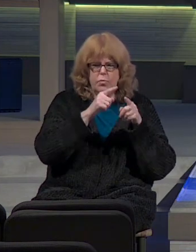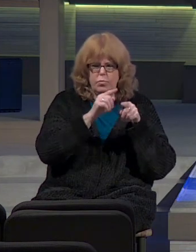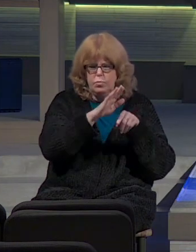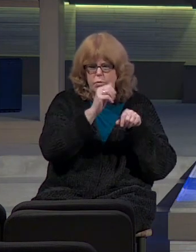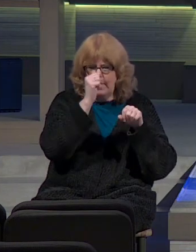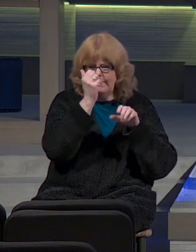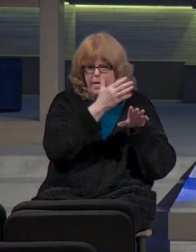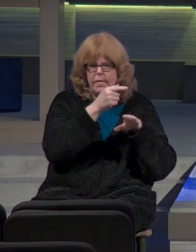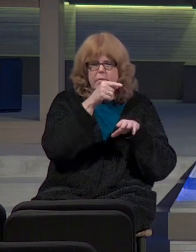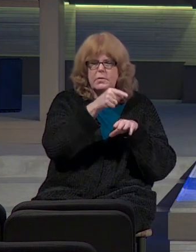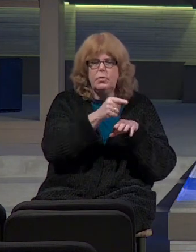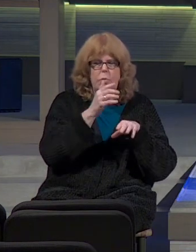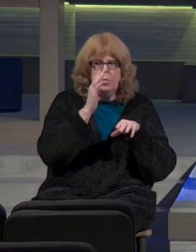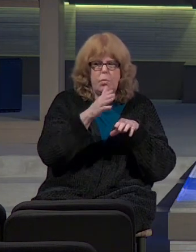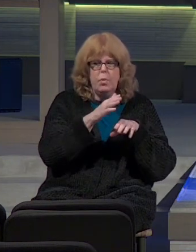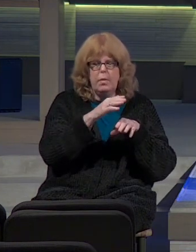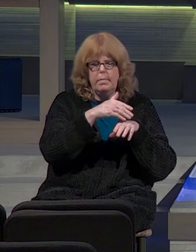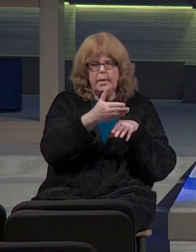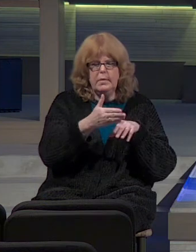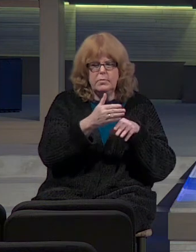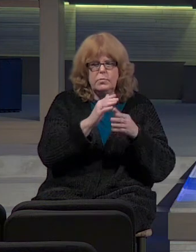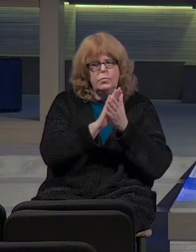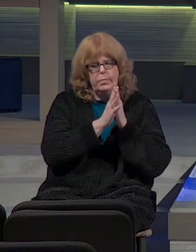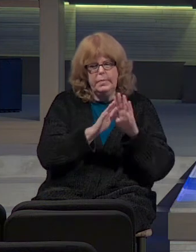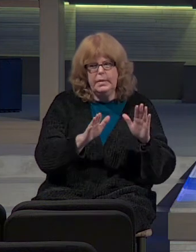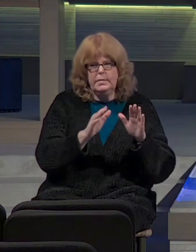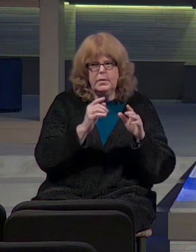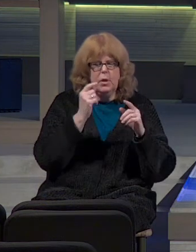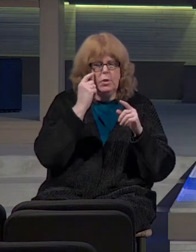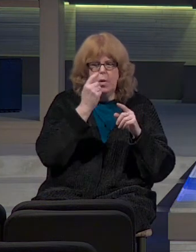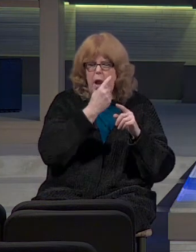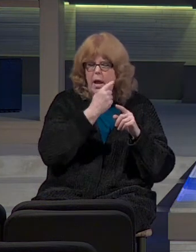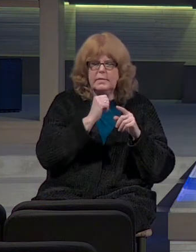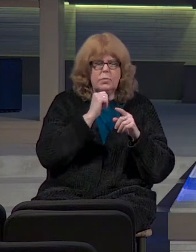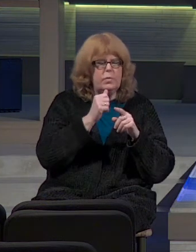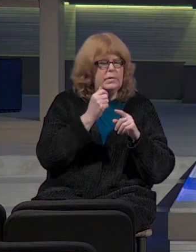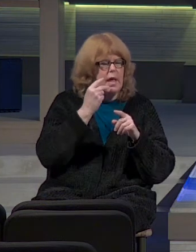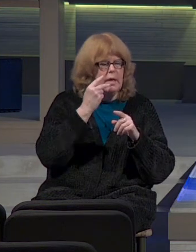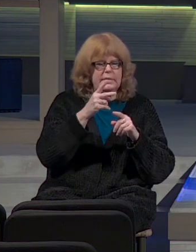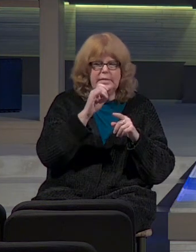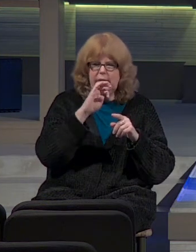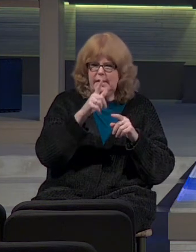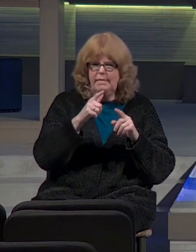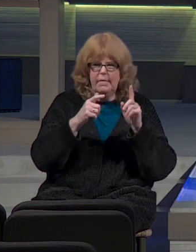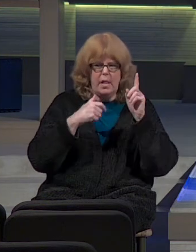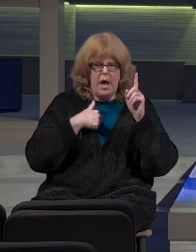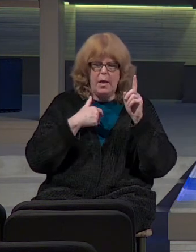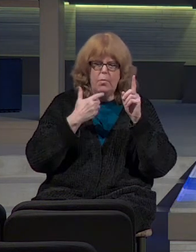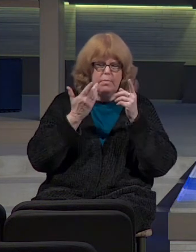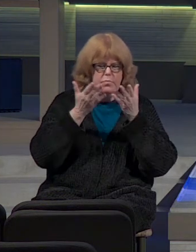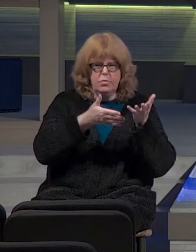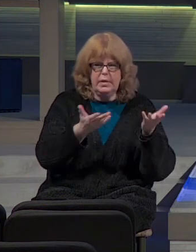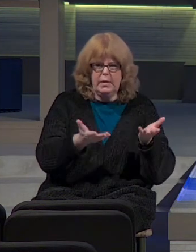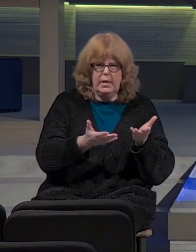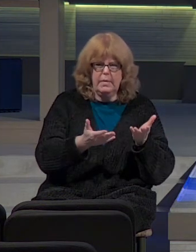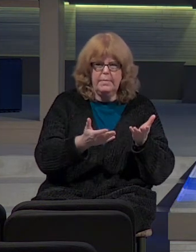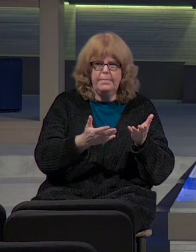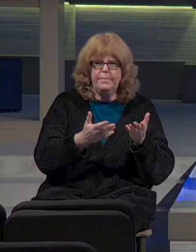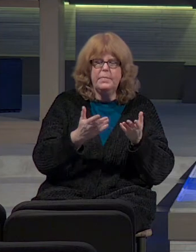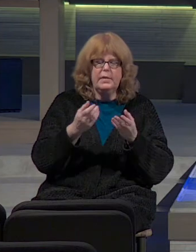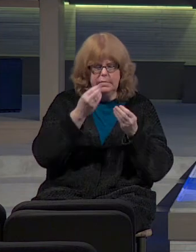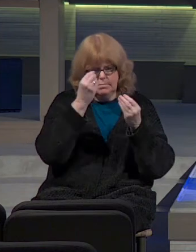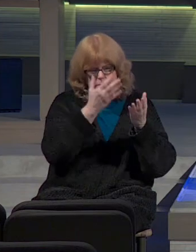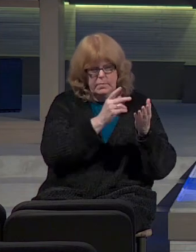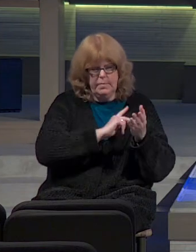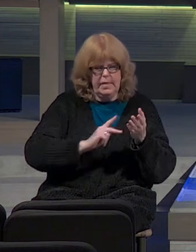and you will be gathered to your grave in peace. Your eyes will not see all the evil which I will bring on this place. So they brought back the word